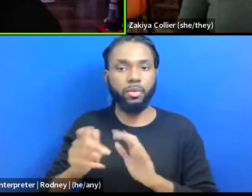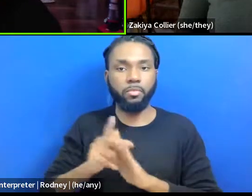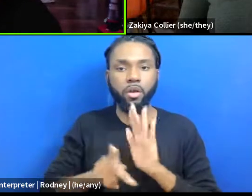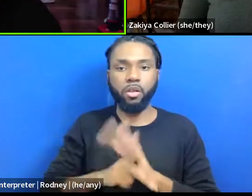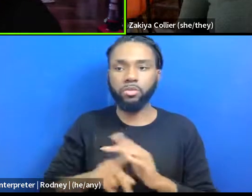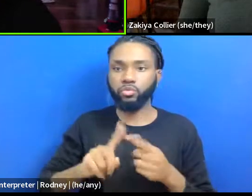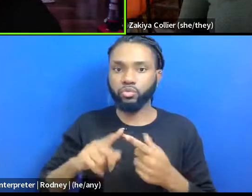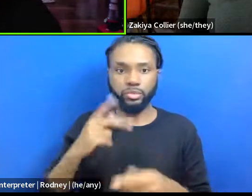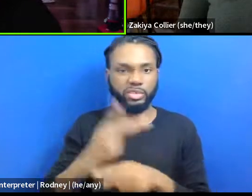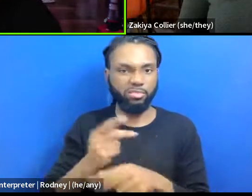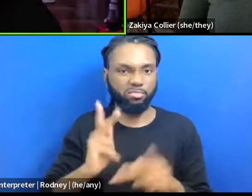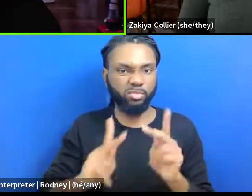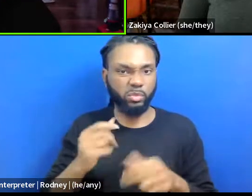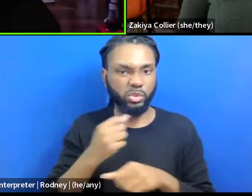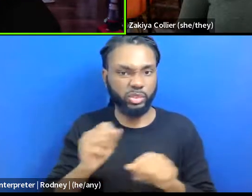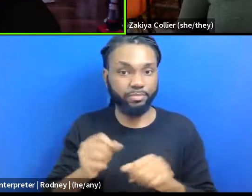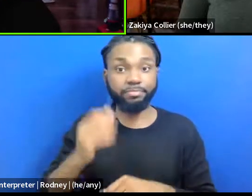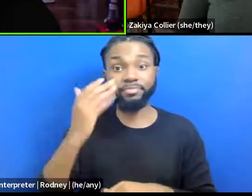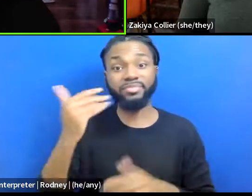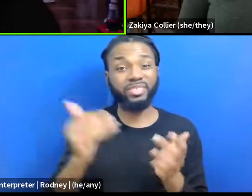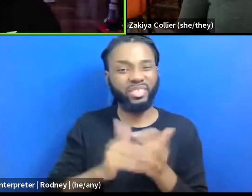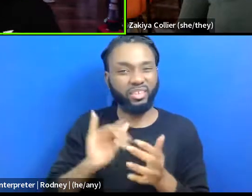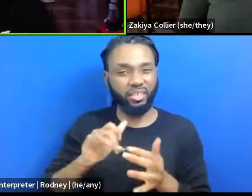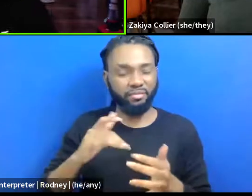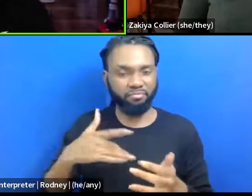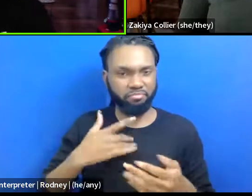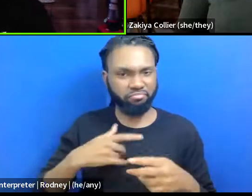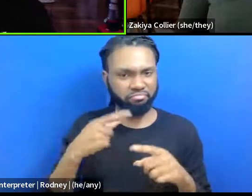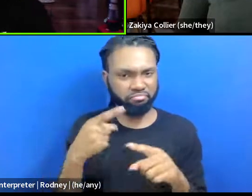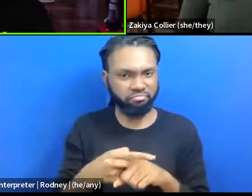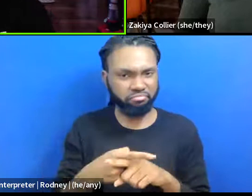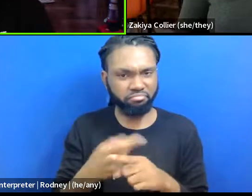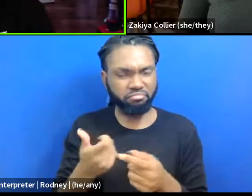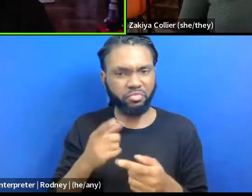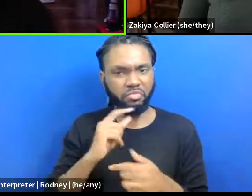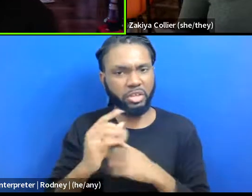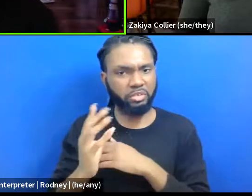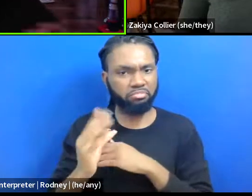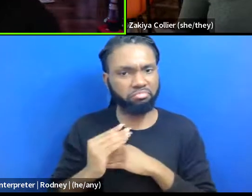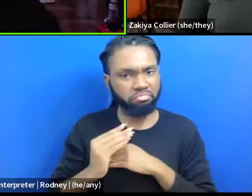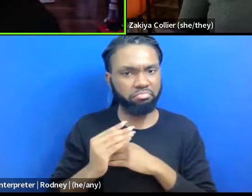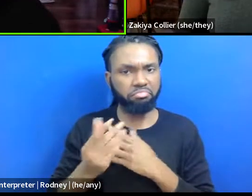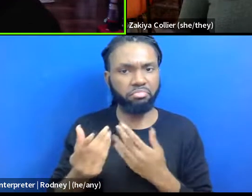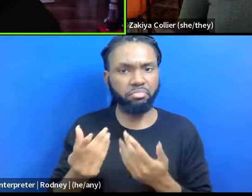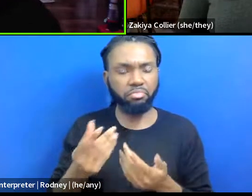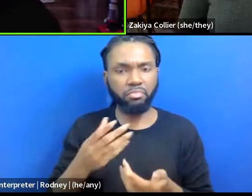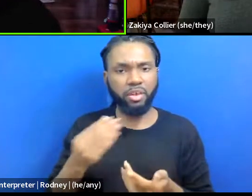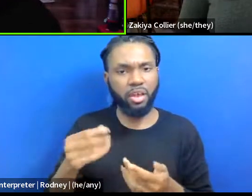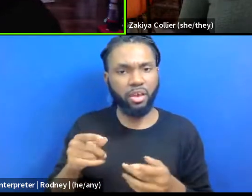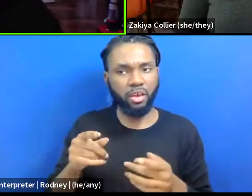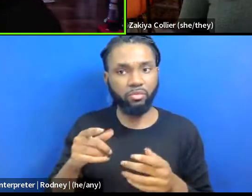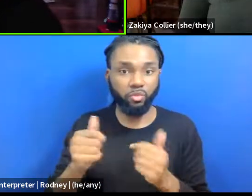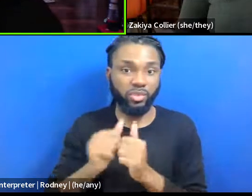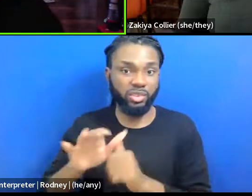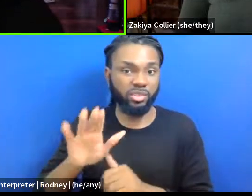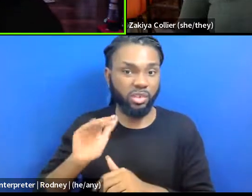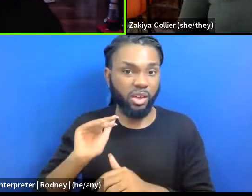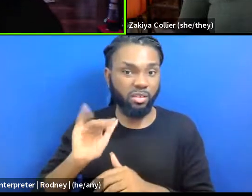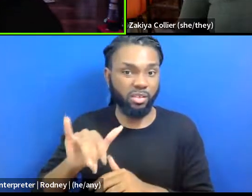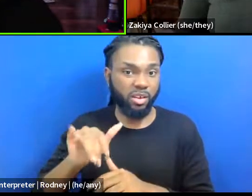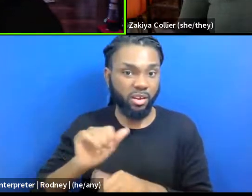safe, which is again, a contradiction that is dehumanizing in its, in its effort. Um,